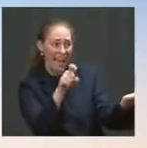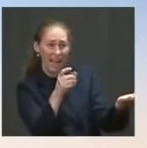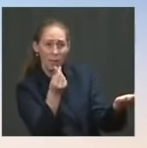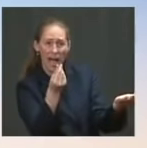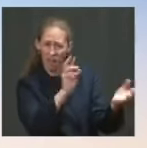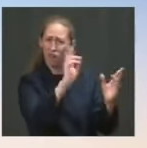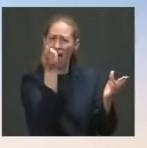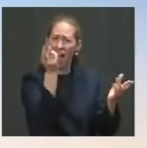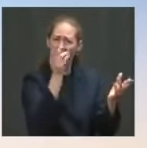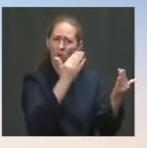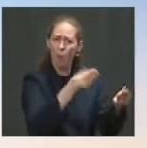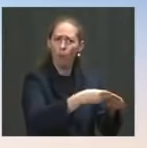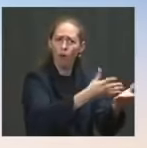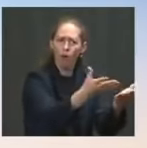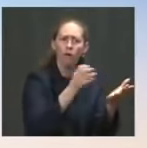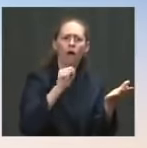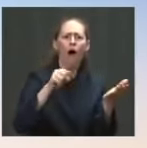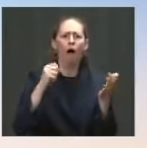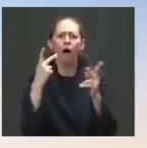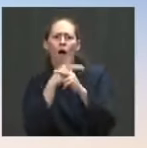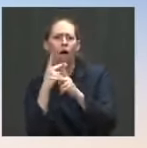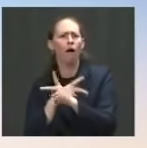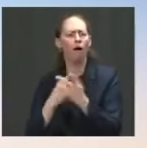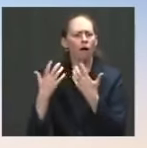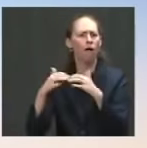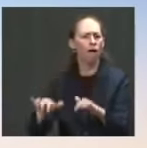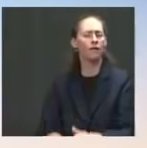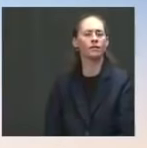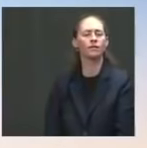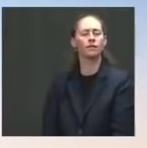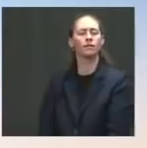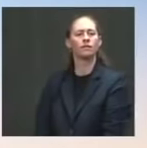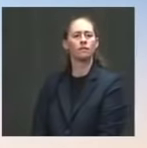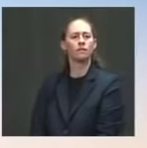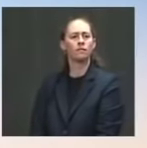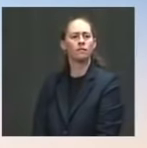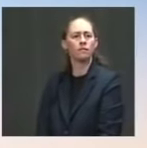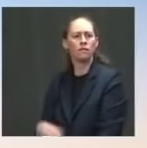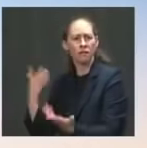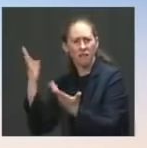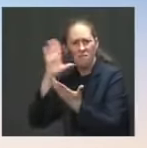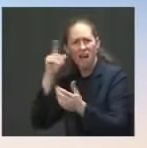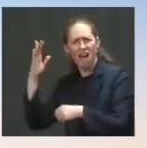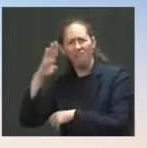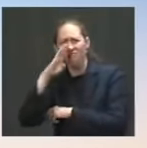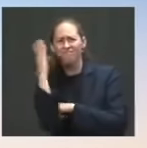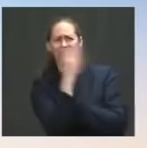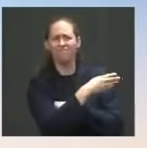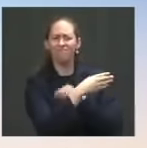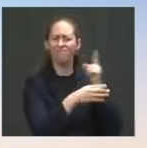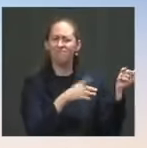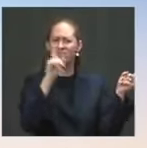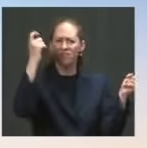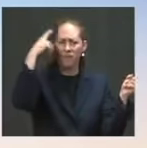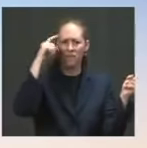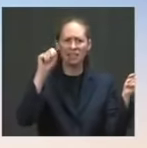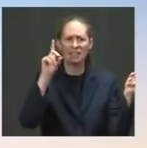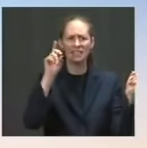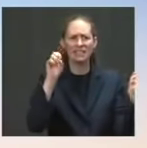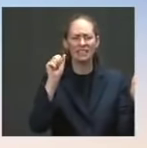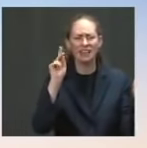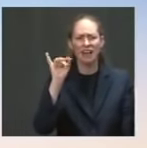what's possible. in simple terms, what is the, what do you say directly to Governor DeSantis about this, about this threatened punishment? Well,